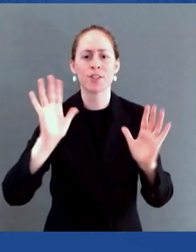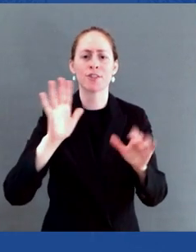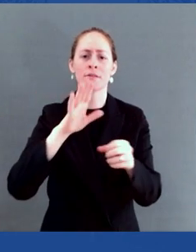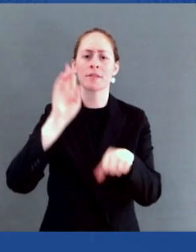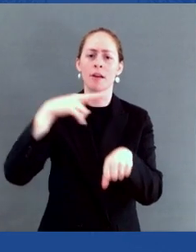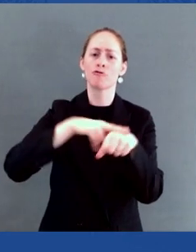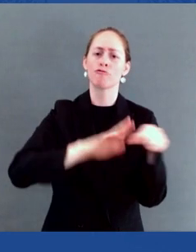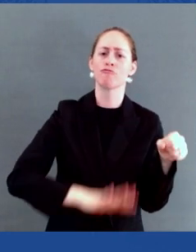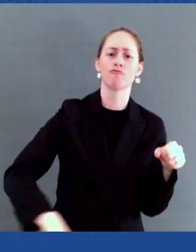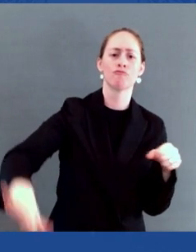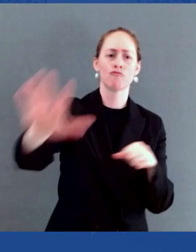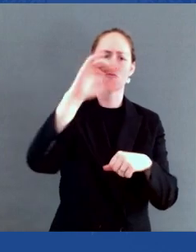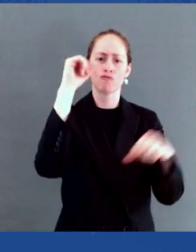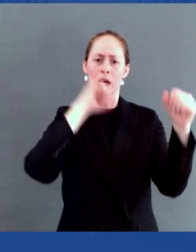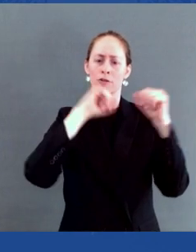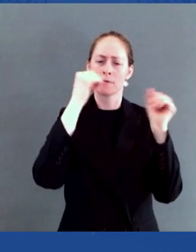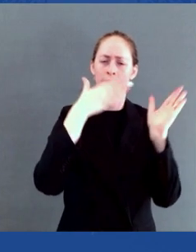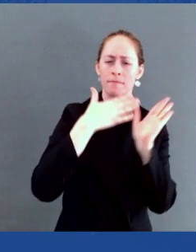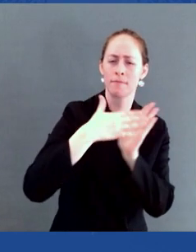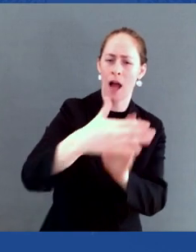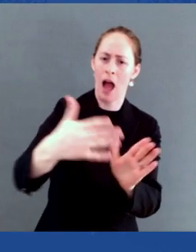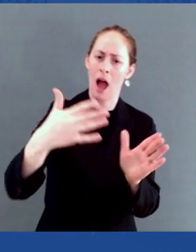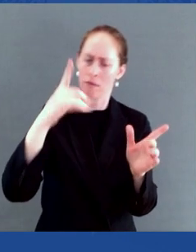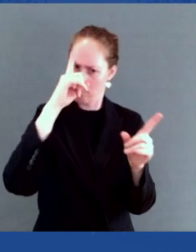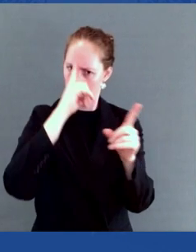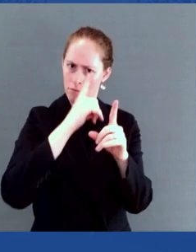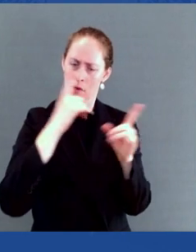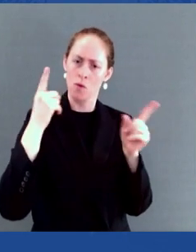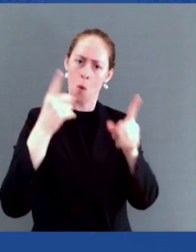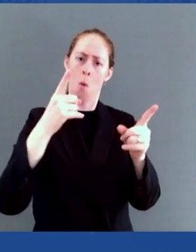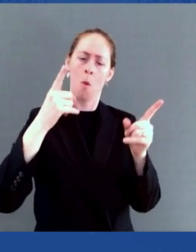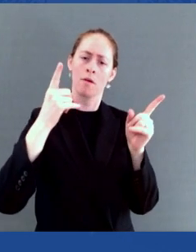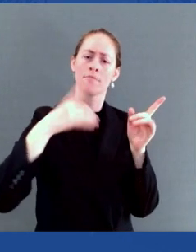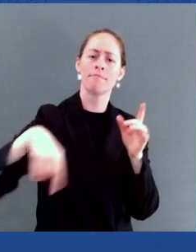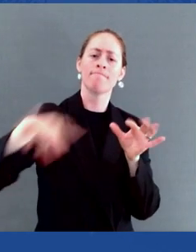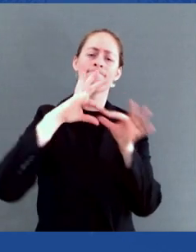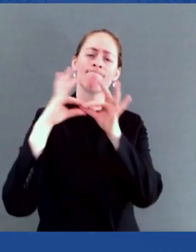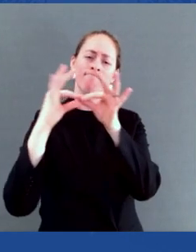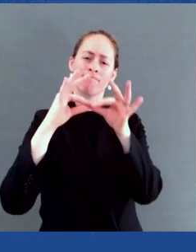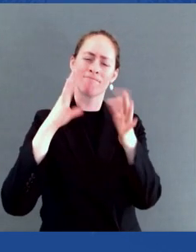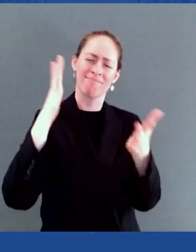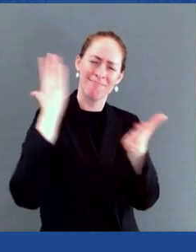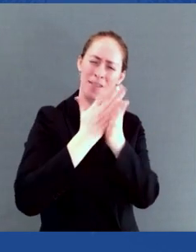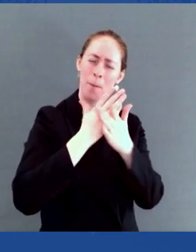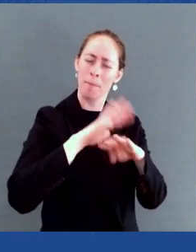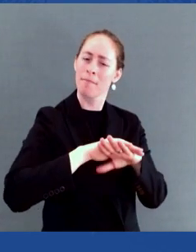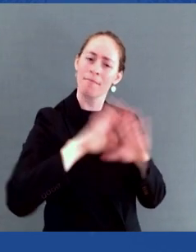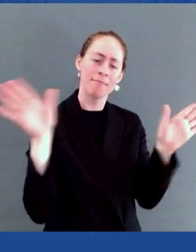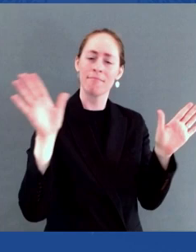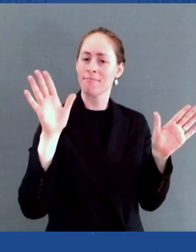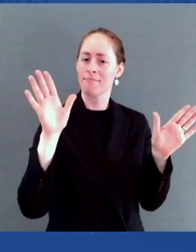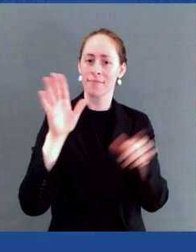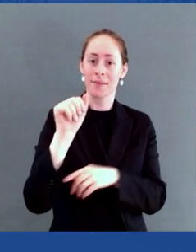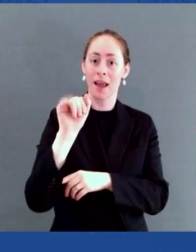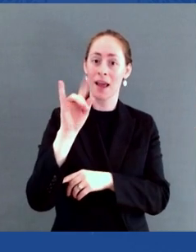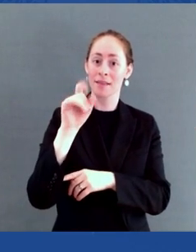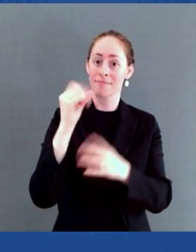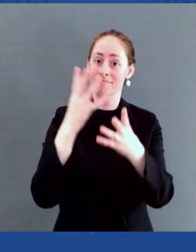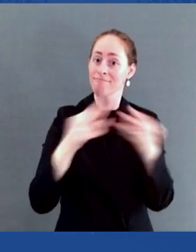the passage of the Infrastructure Investment and Jobs Act, and hopefully soon, the Build Back Better Act.